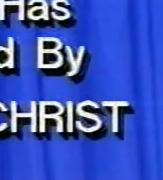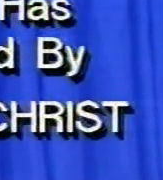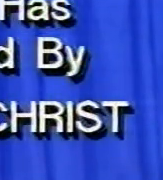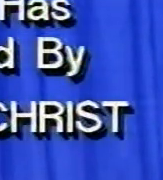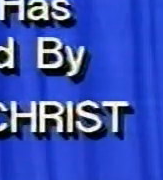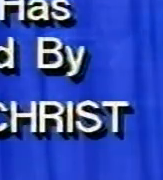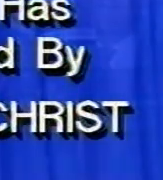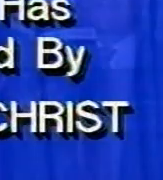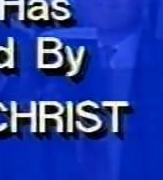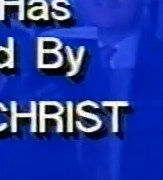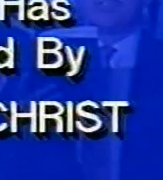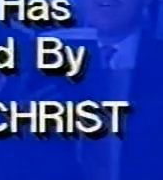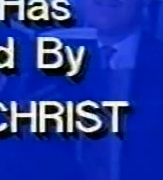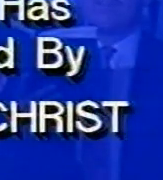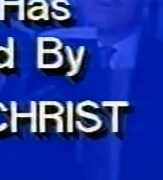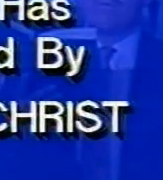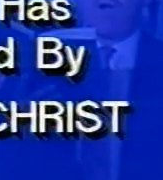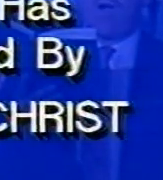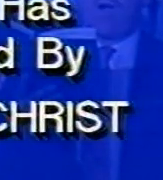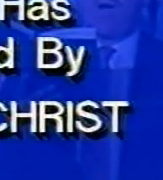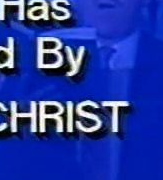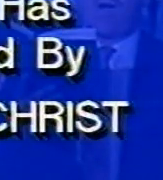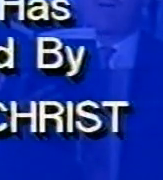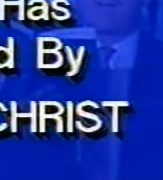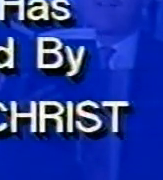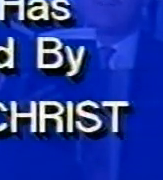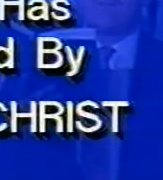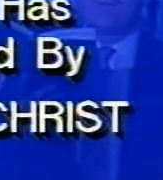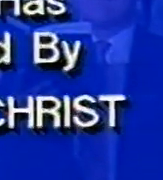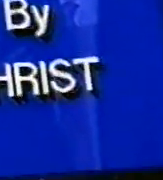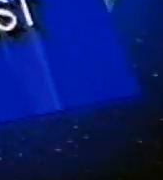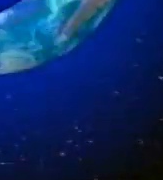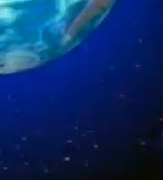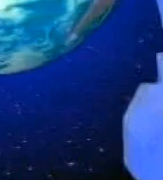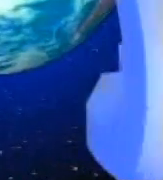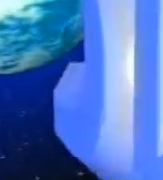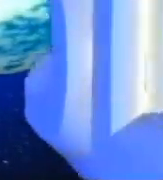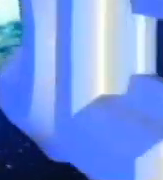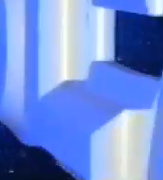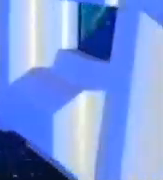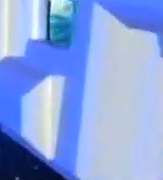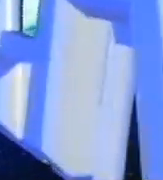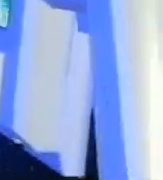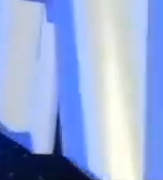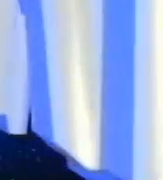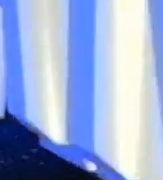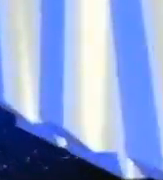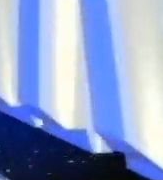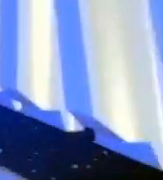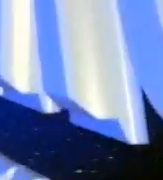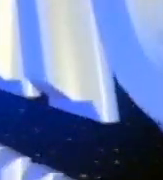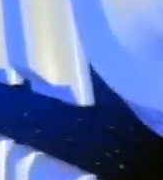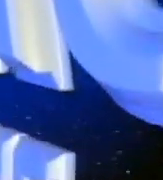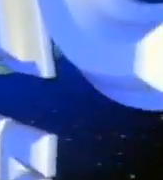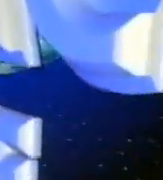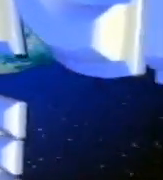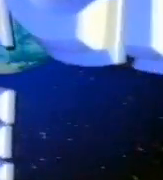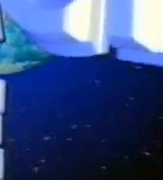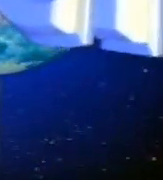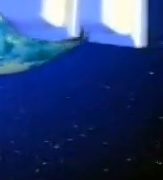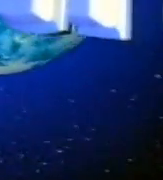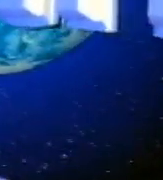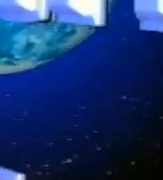heaven's light Shun the wrong and you the right Won't it be grand